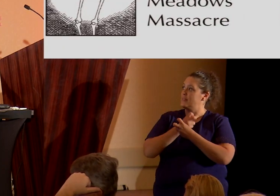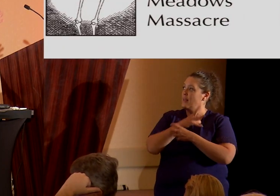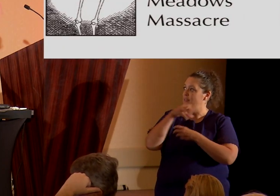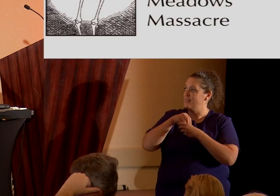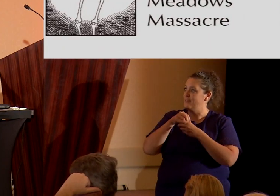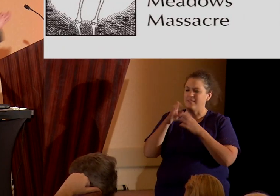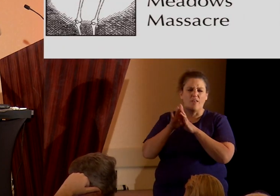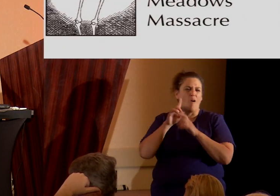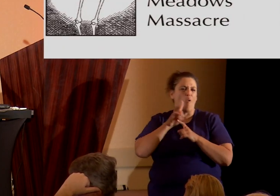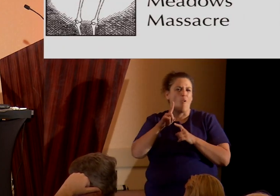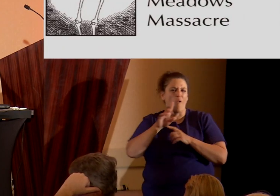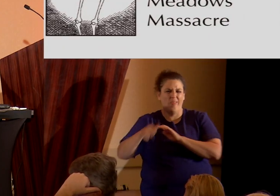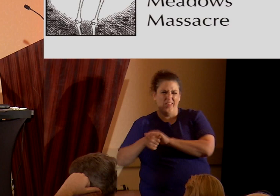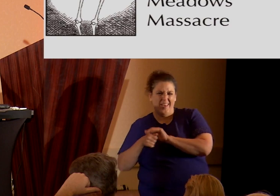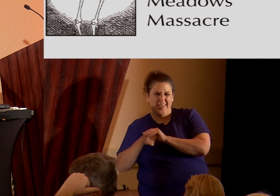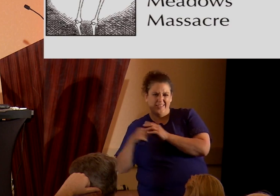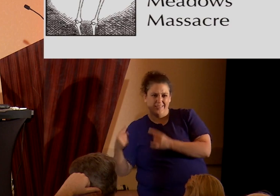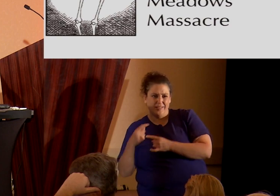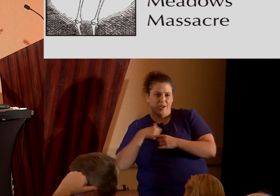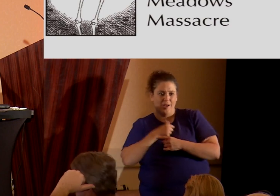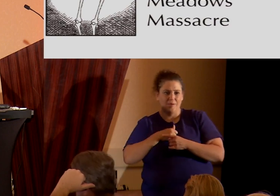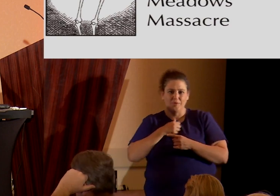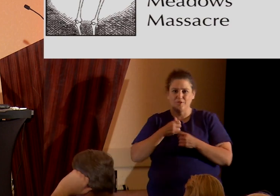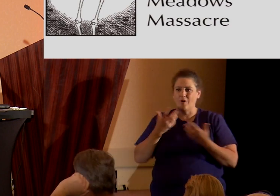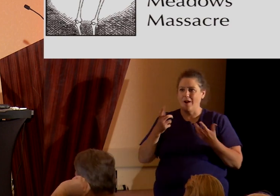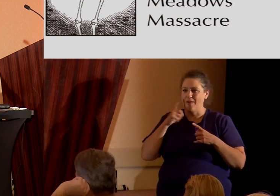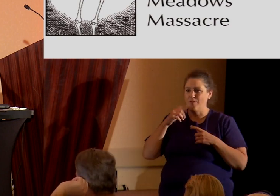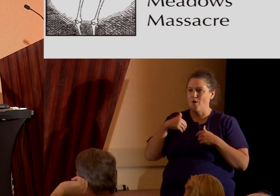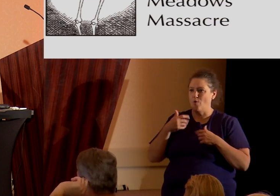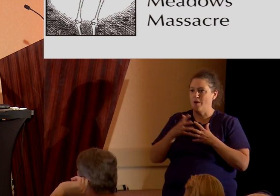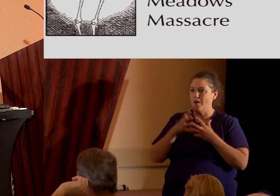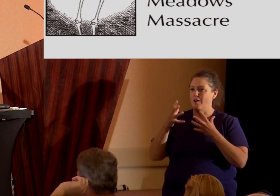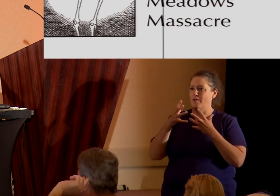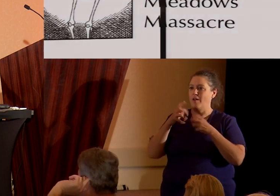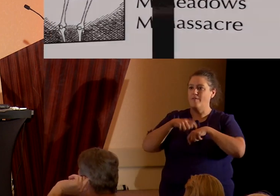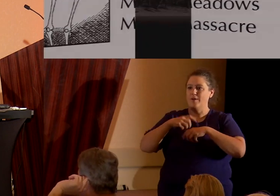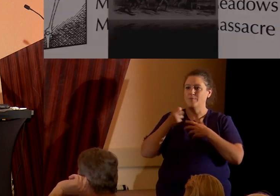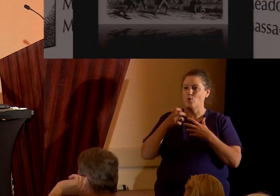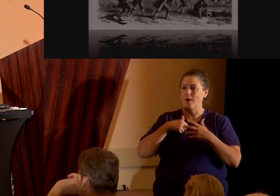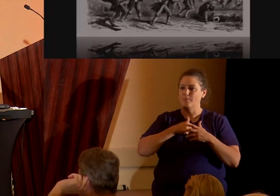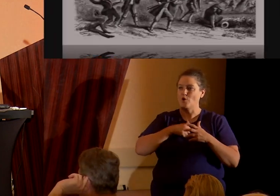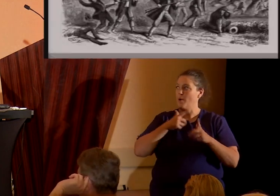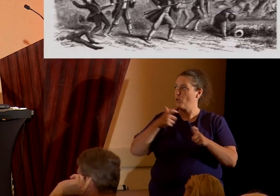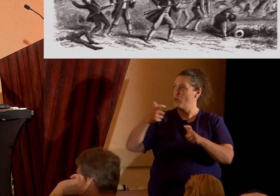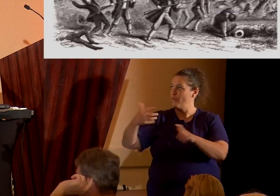apologize that we're whipping through this so fast, I thought we had at least another good 10-15 minutes, but we do not.